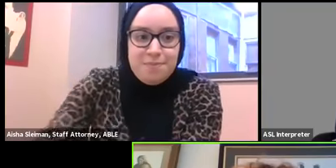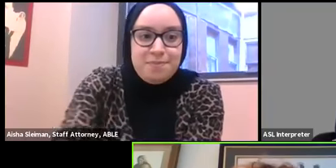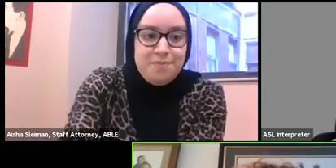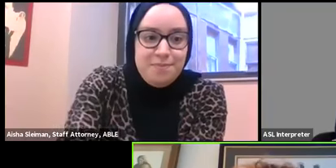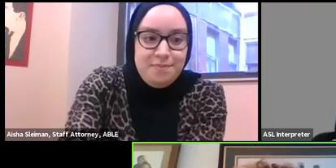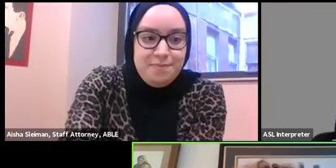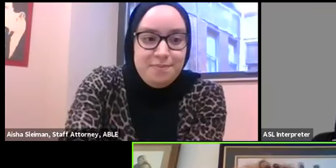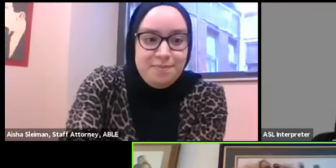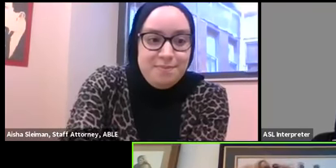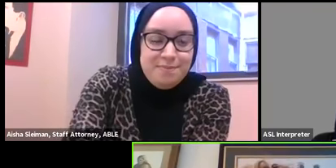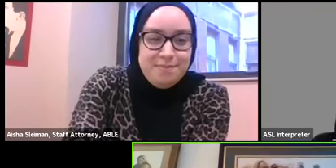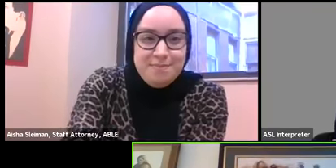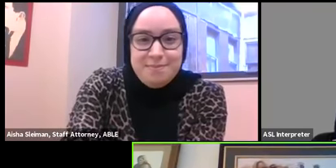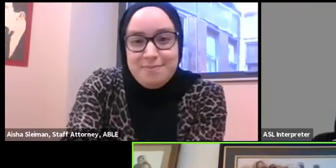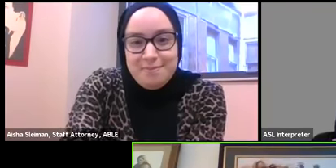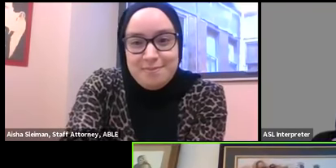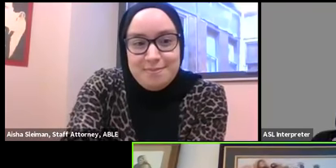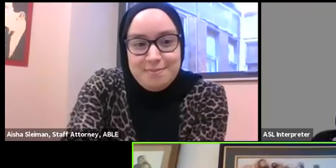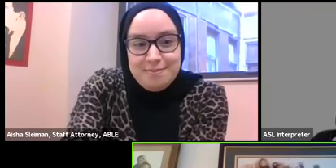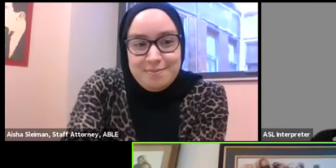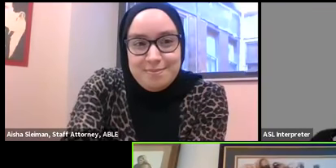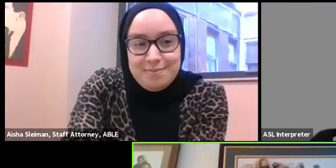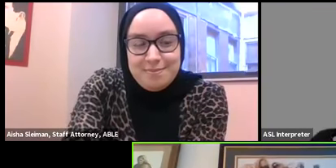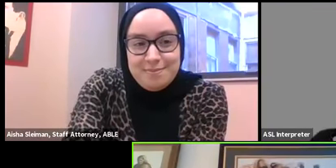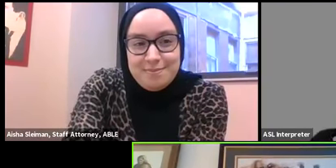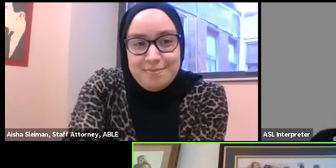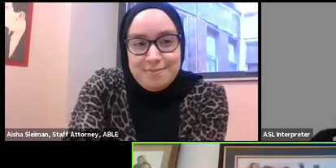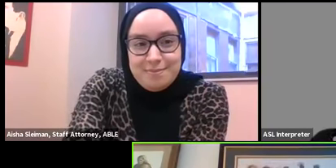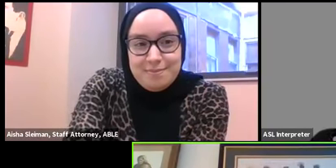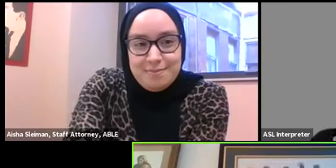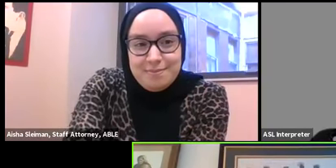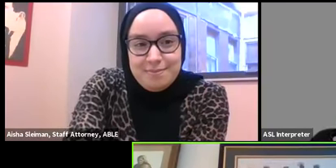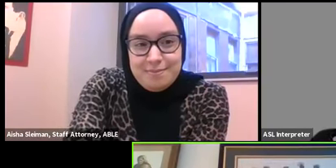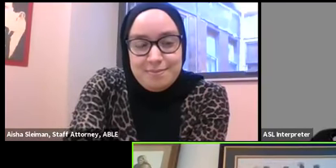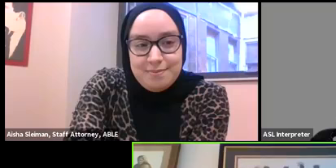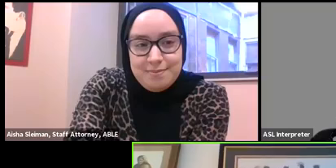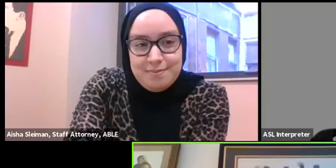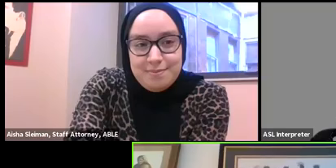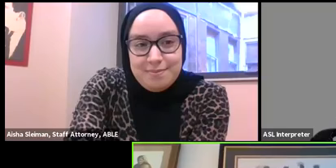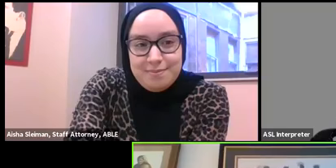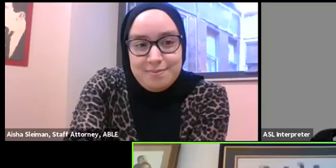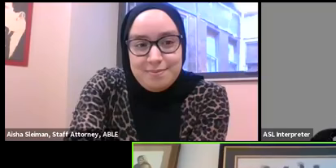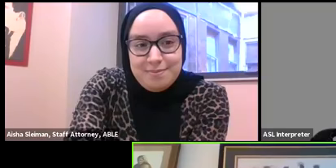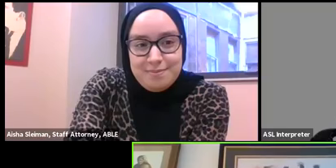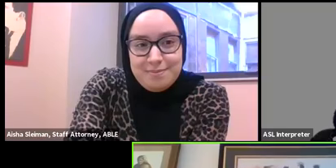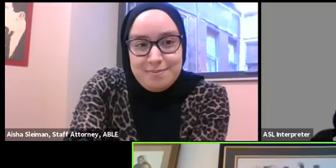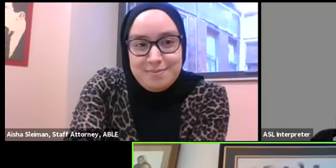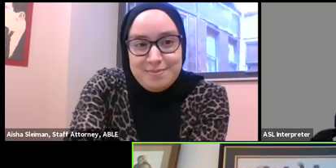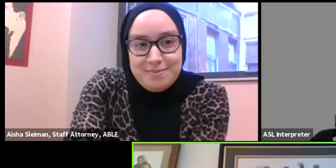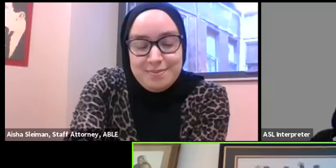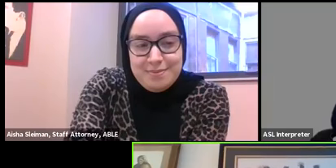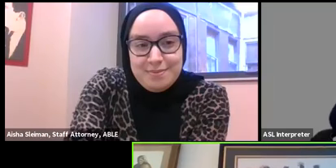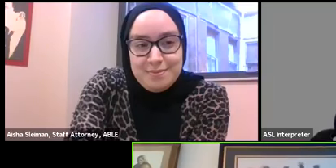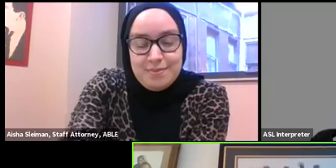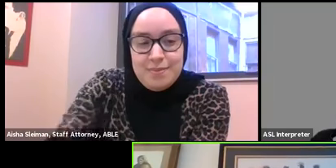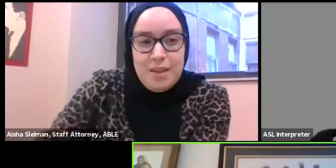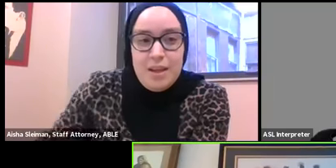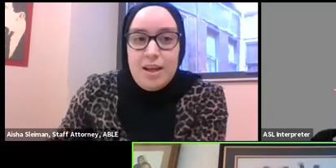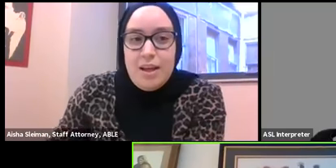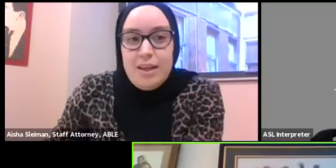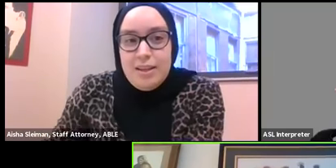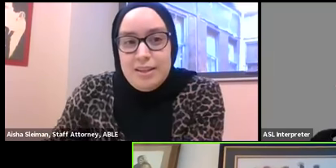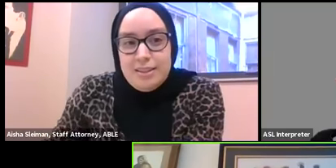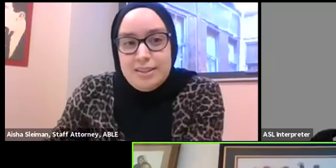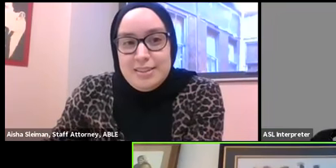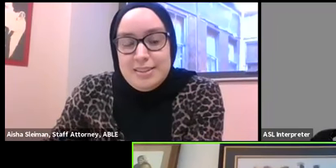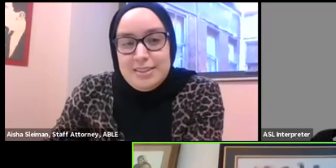all right and so even though what happens on the at the end of the month though aisha what's